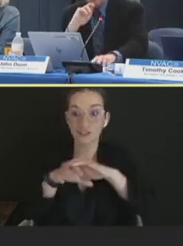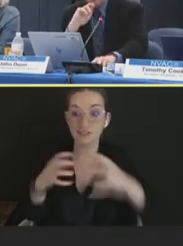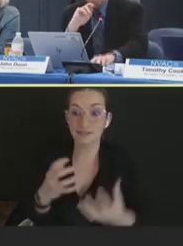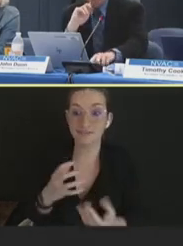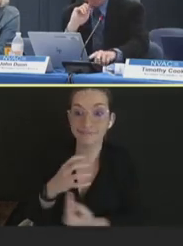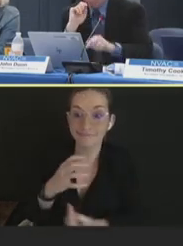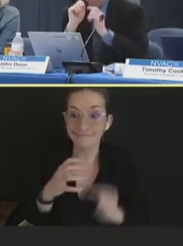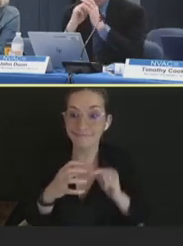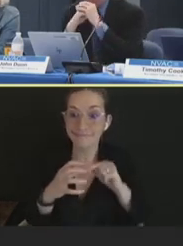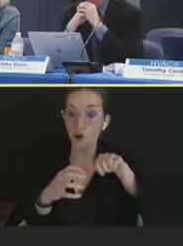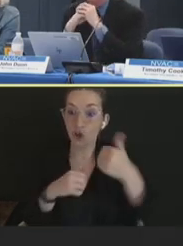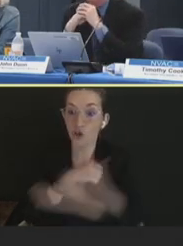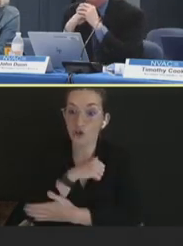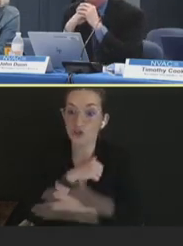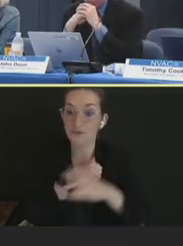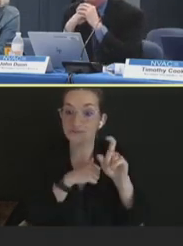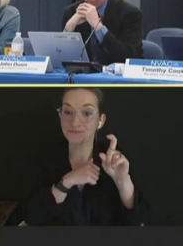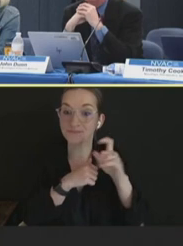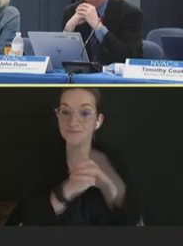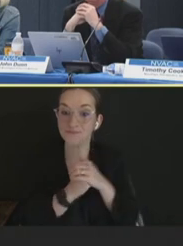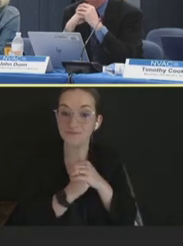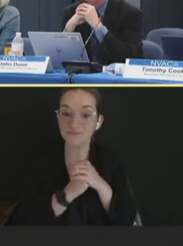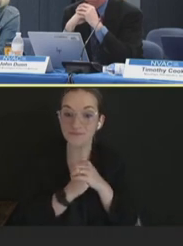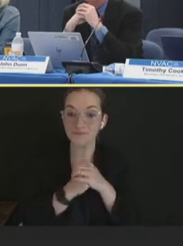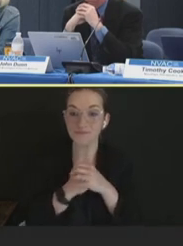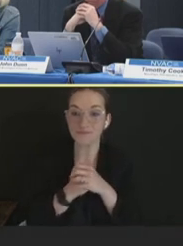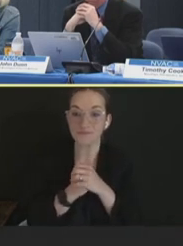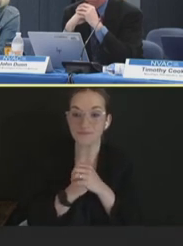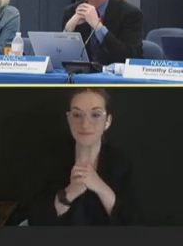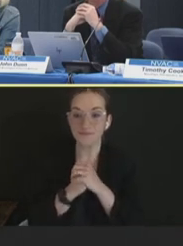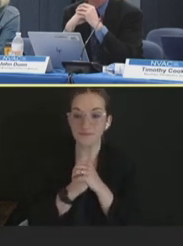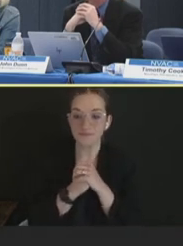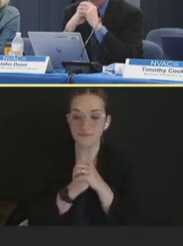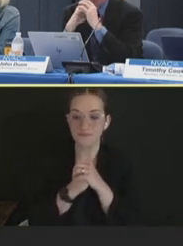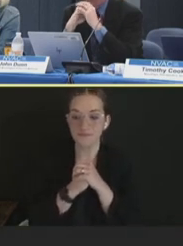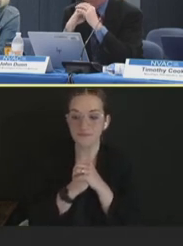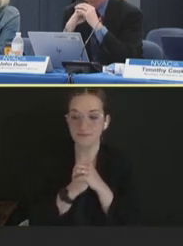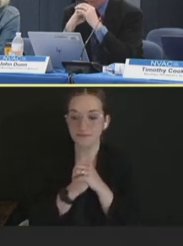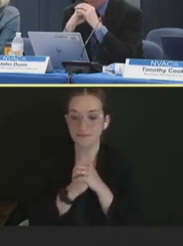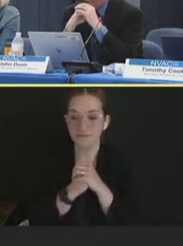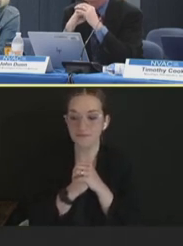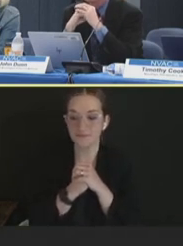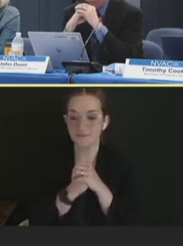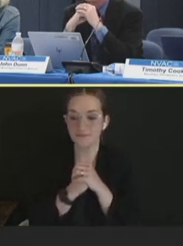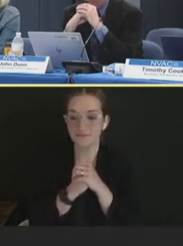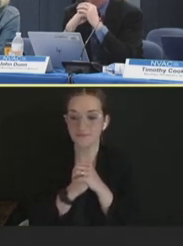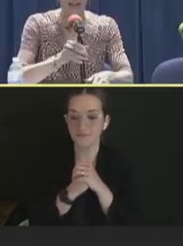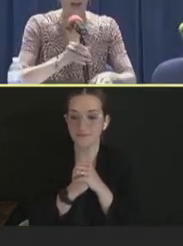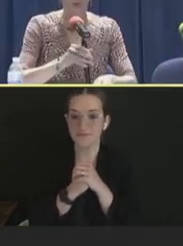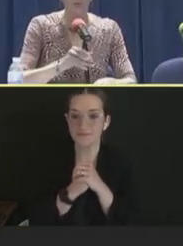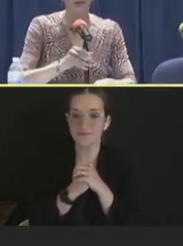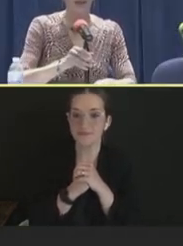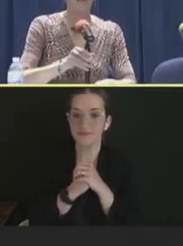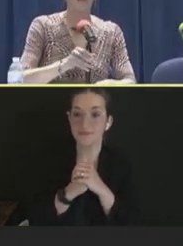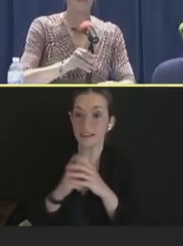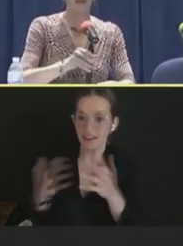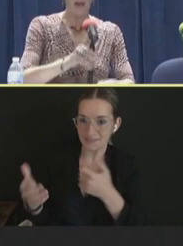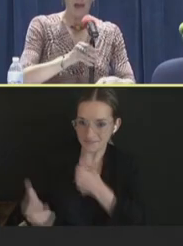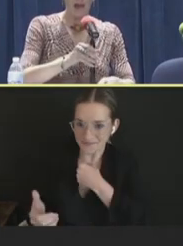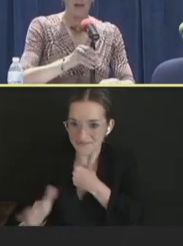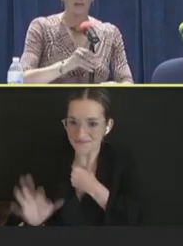Anne You hear me? There. Okay.